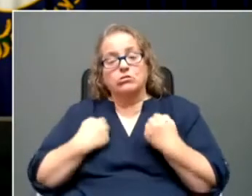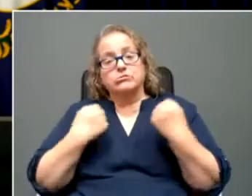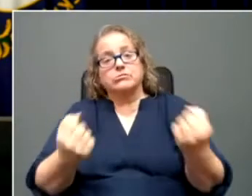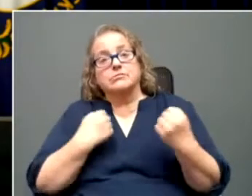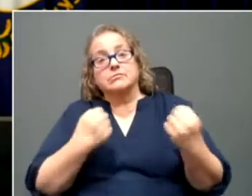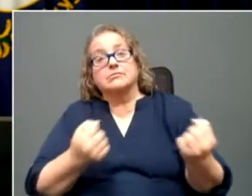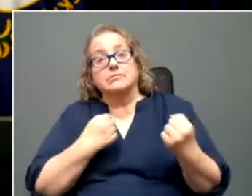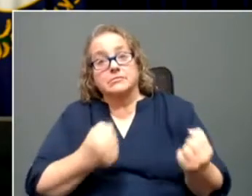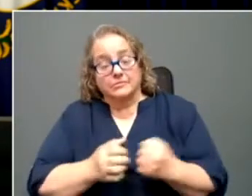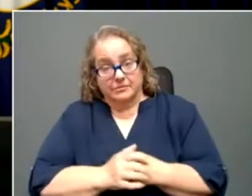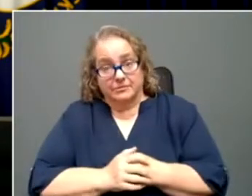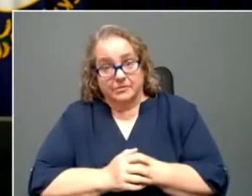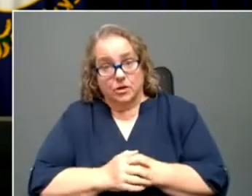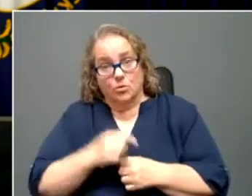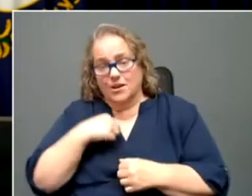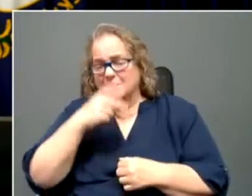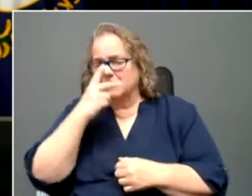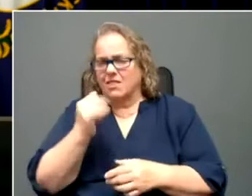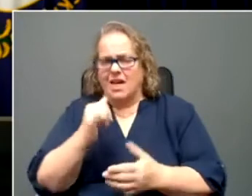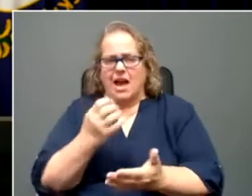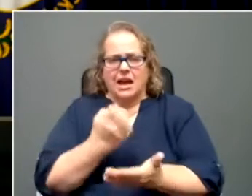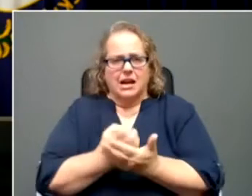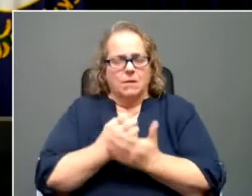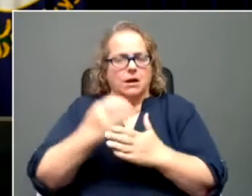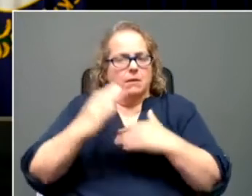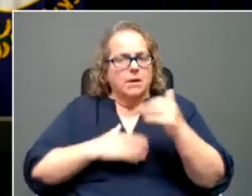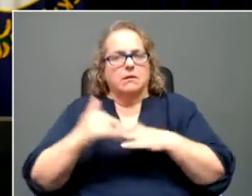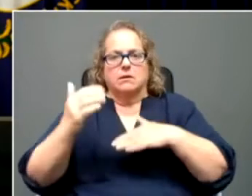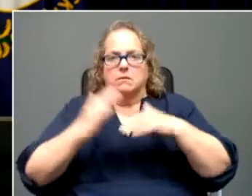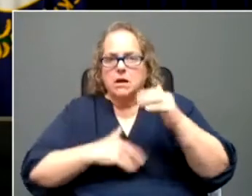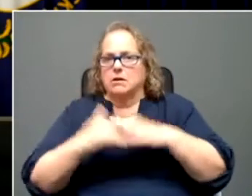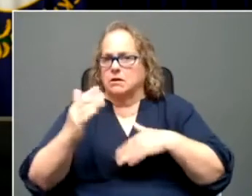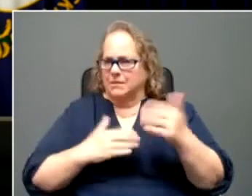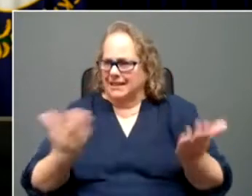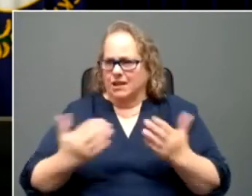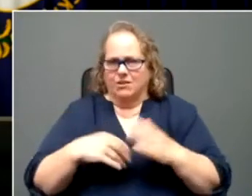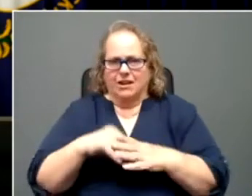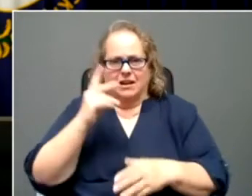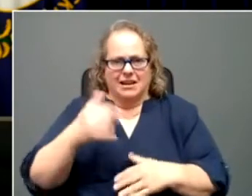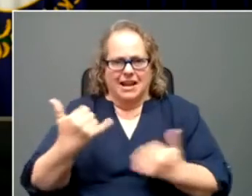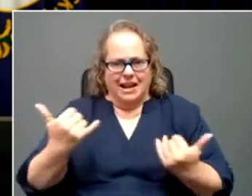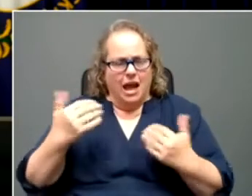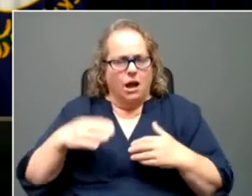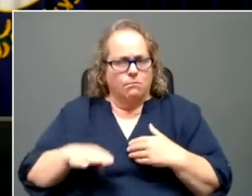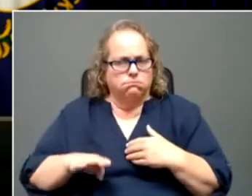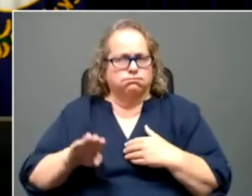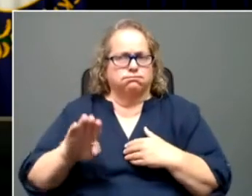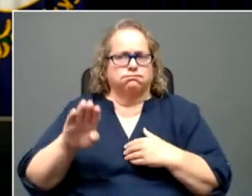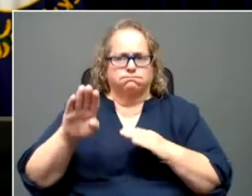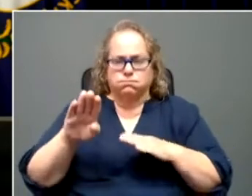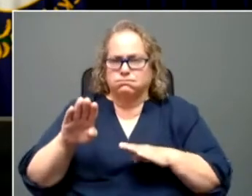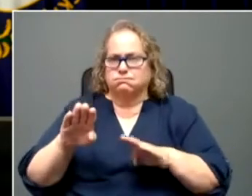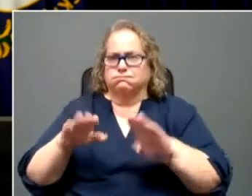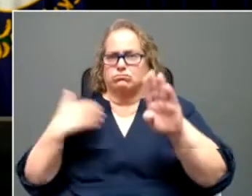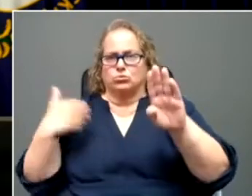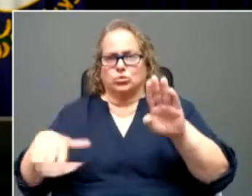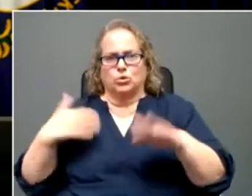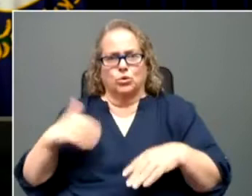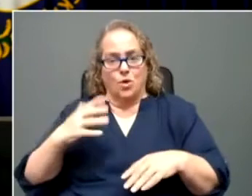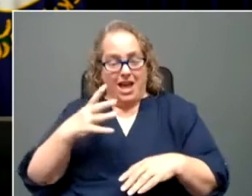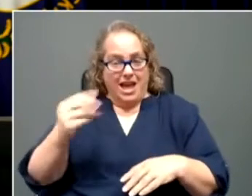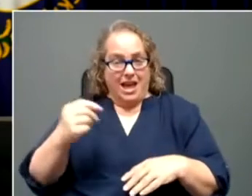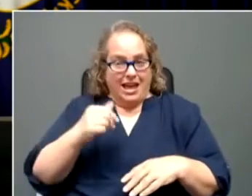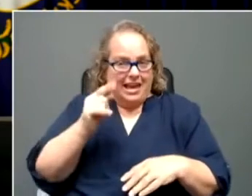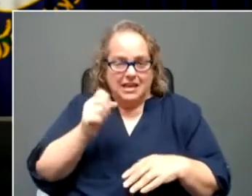seeing this economic moment. I'm just build and build and build here in Kentucky in the last several weeks. Uh, this is just another